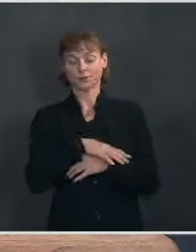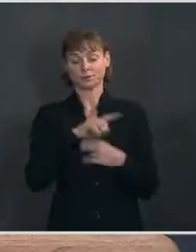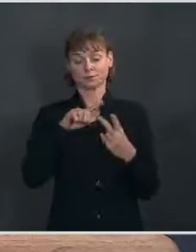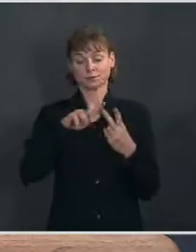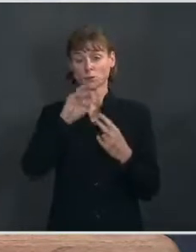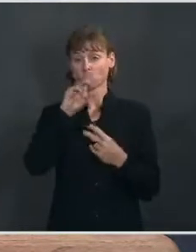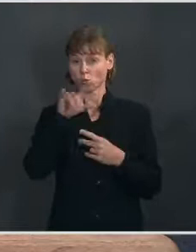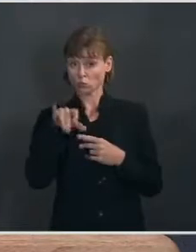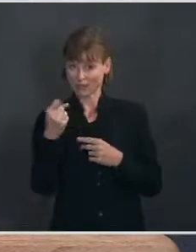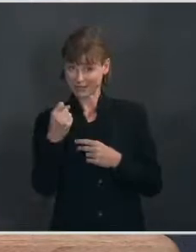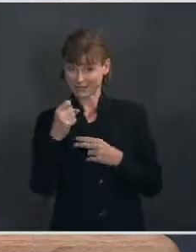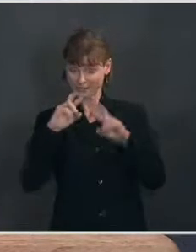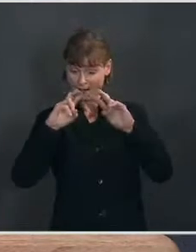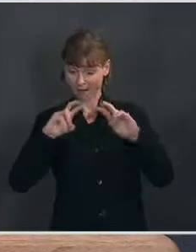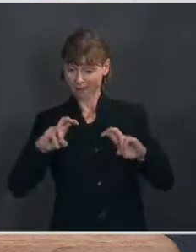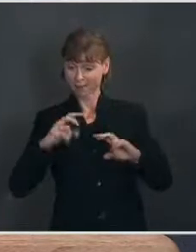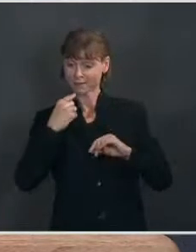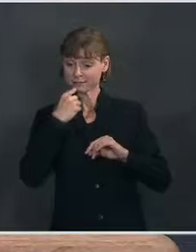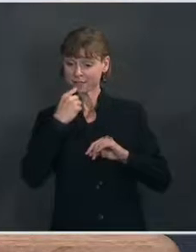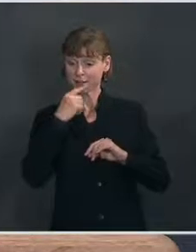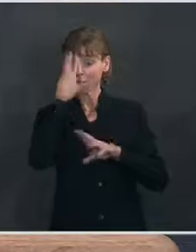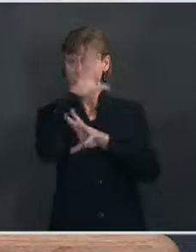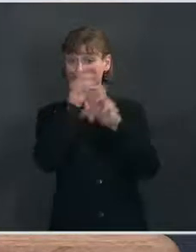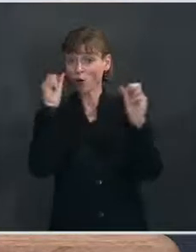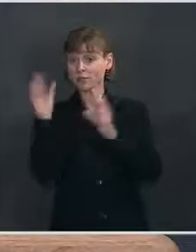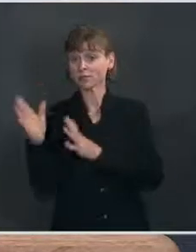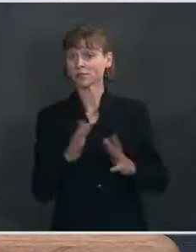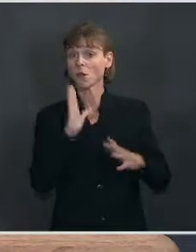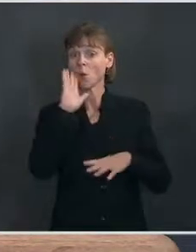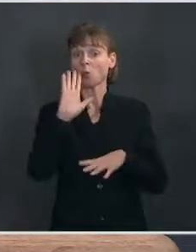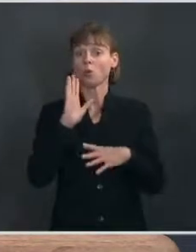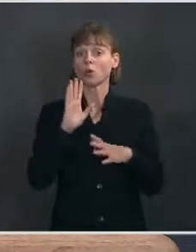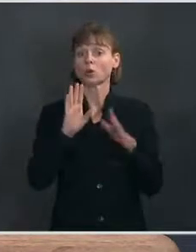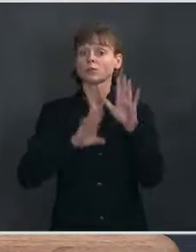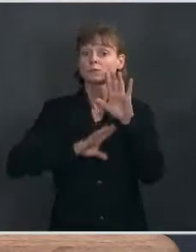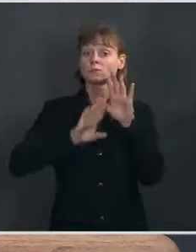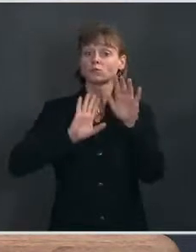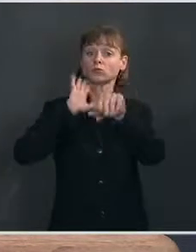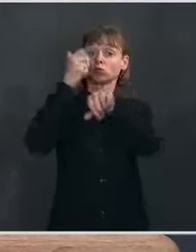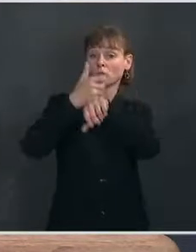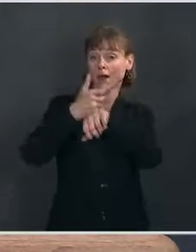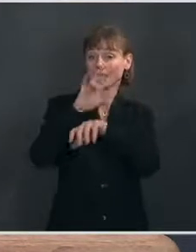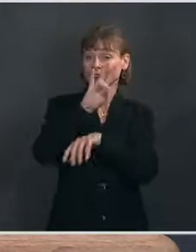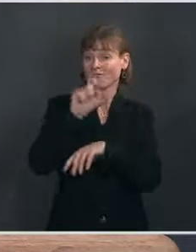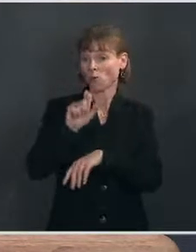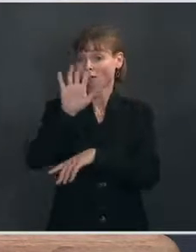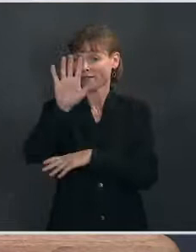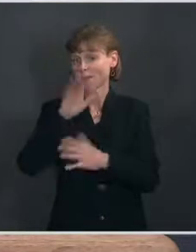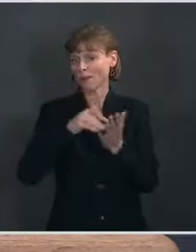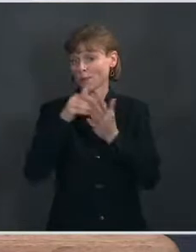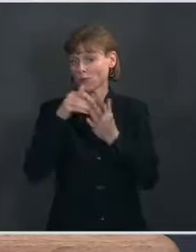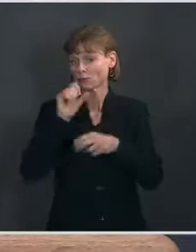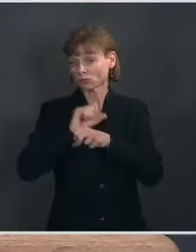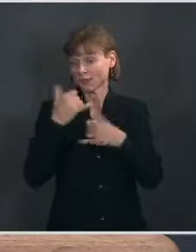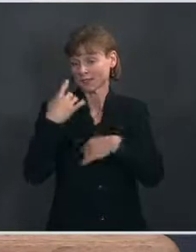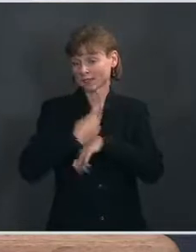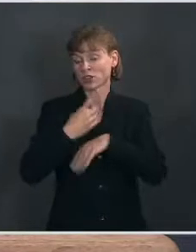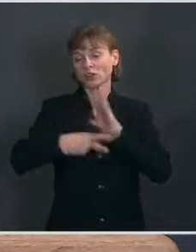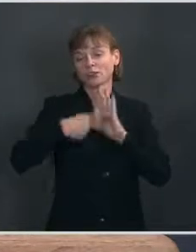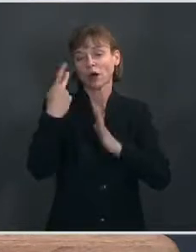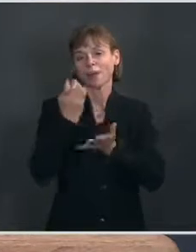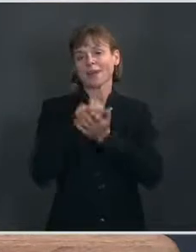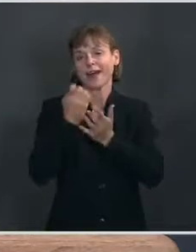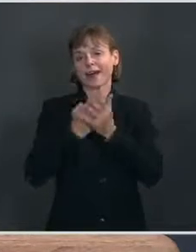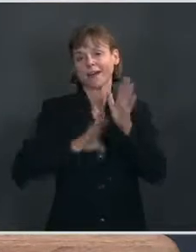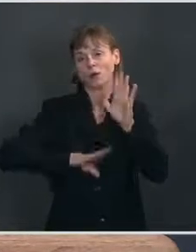Analytics found that the President's plan would create 7.5 million jobs this year and double our economic growth and return our economy